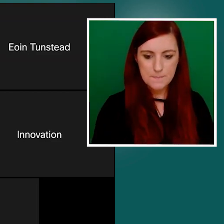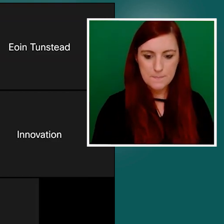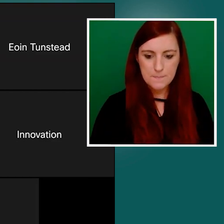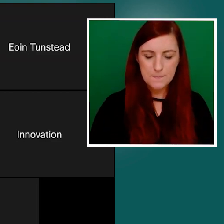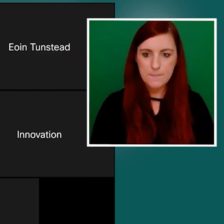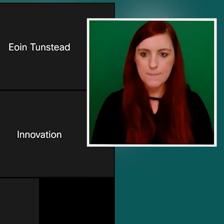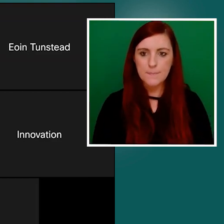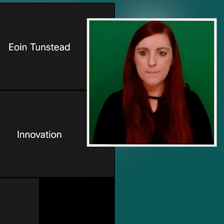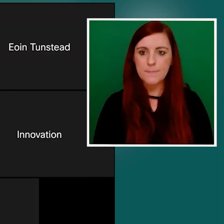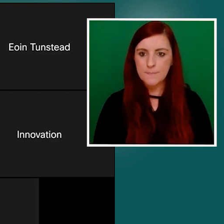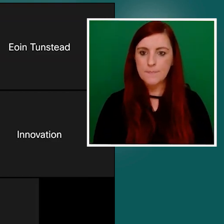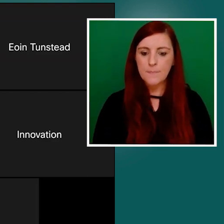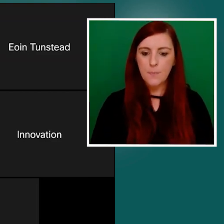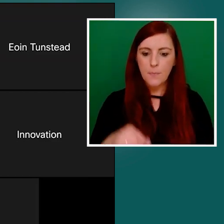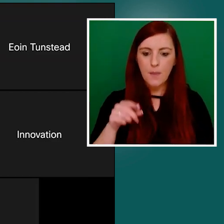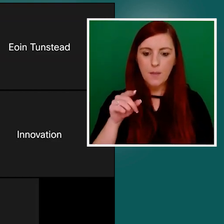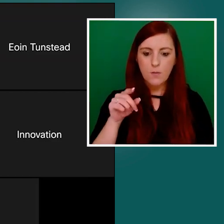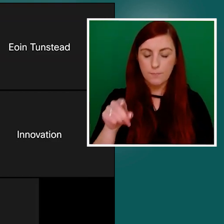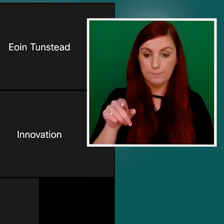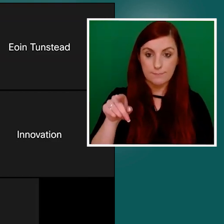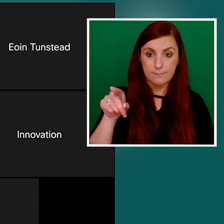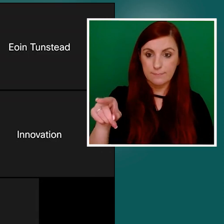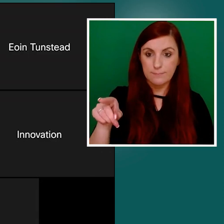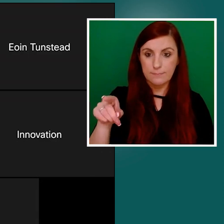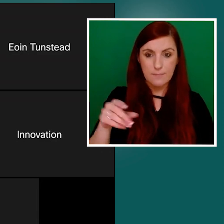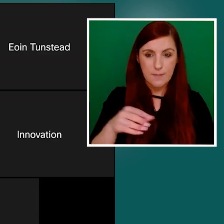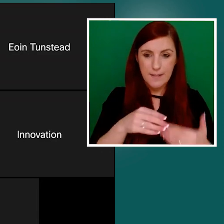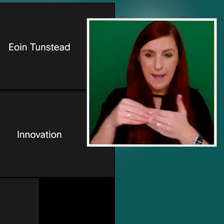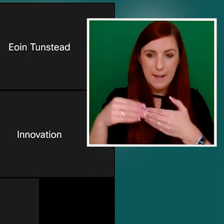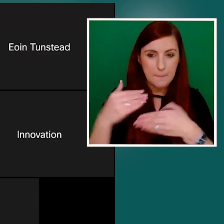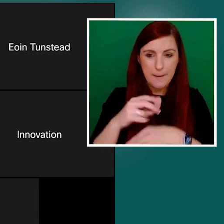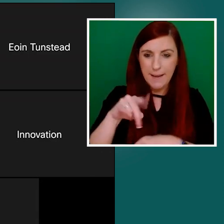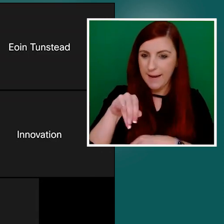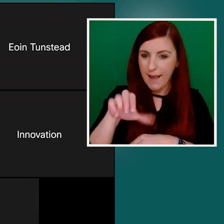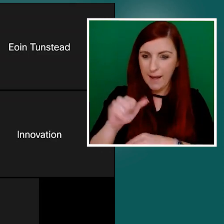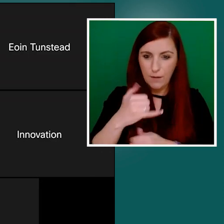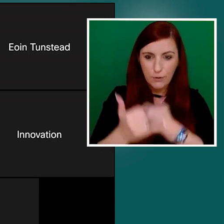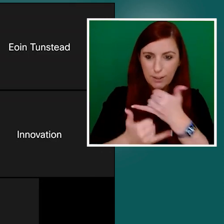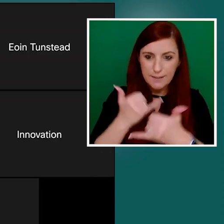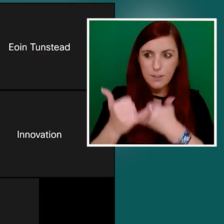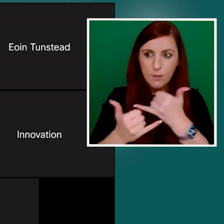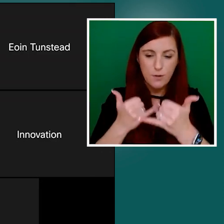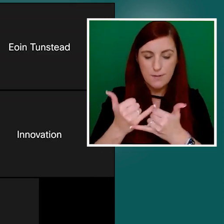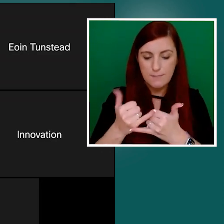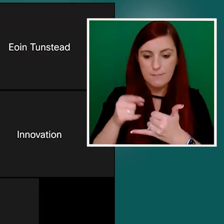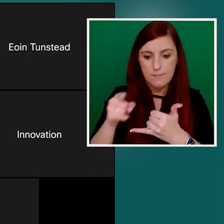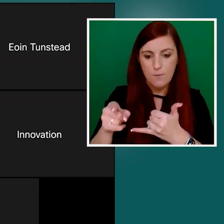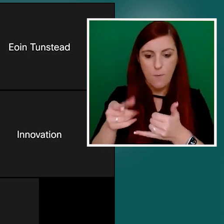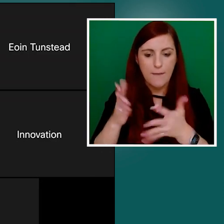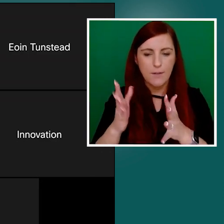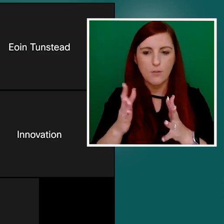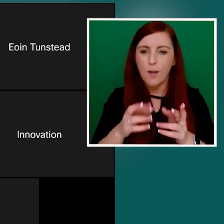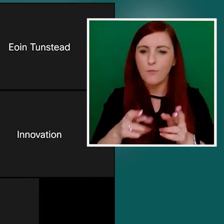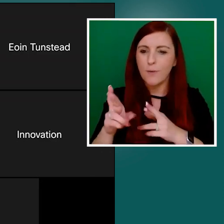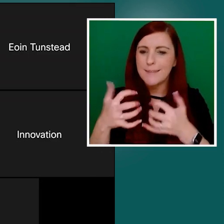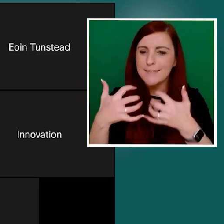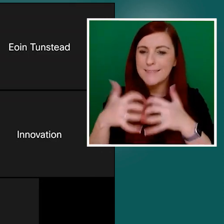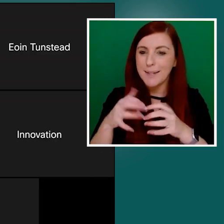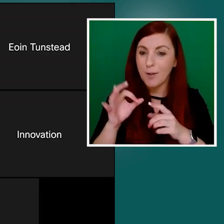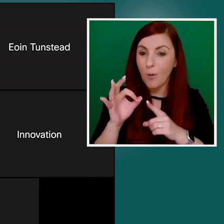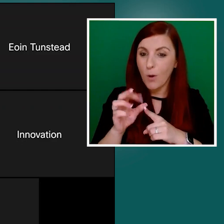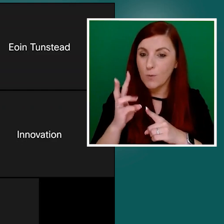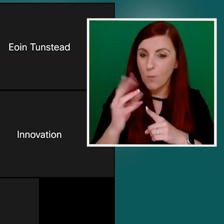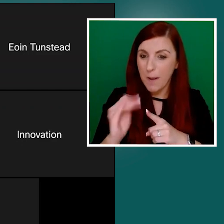I raised the technical point there because I work in a tax environment and we've had the same challenges with and I've had